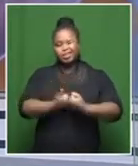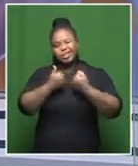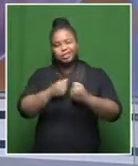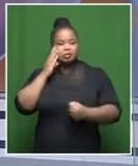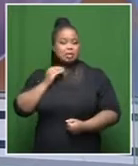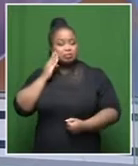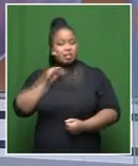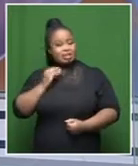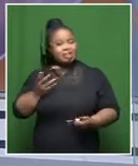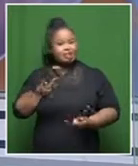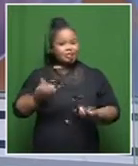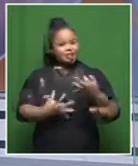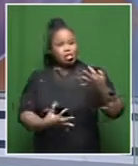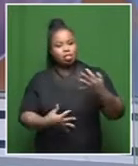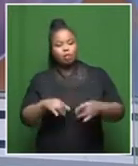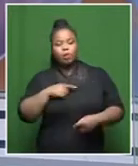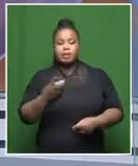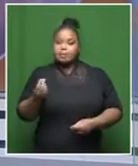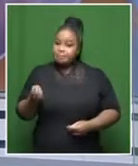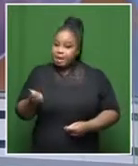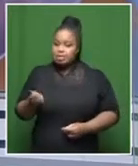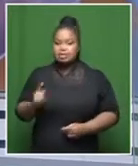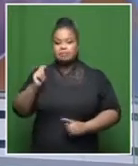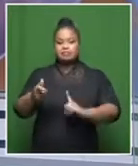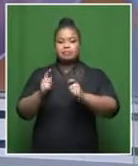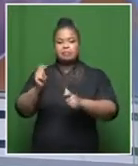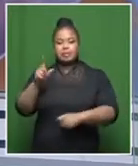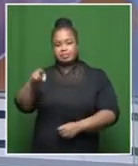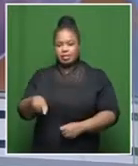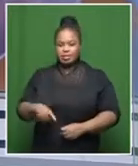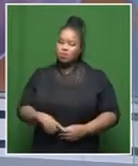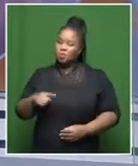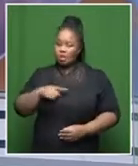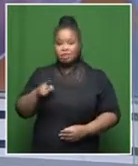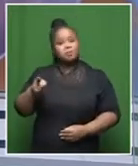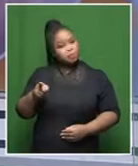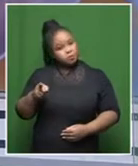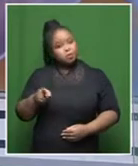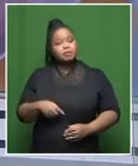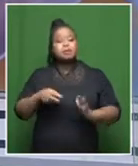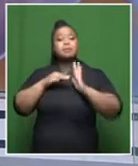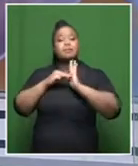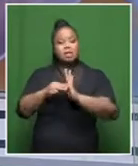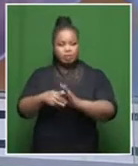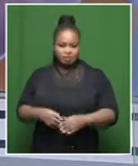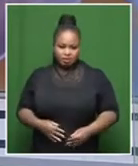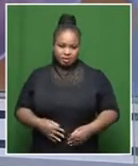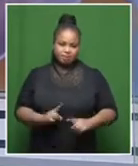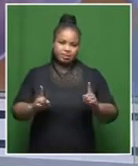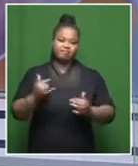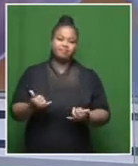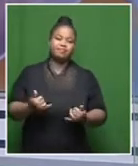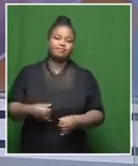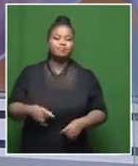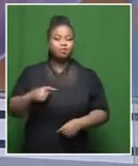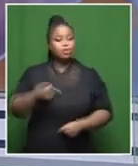pertaining to, you know, some of the money that they have to pay, which is quite, runs into millions, she says, over and above